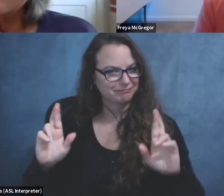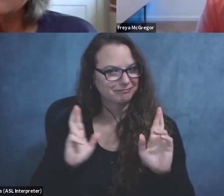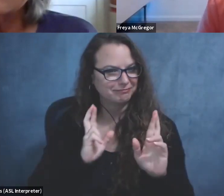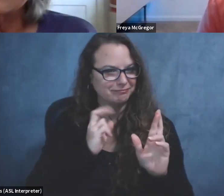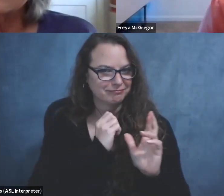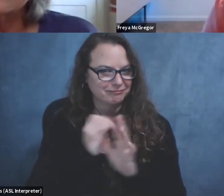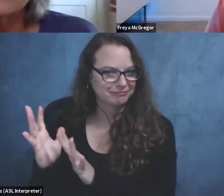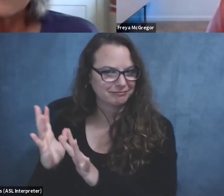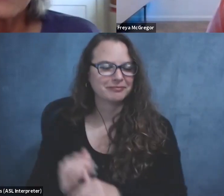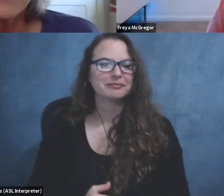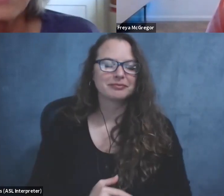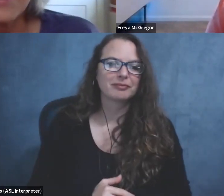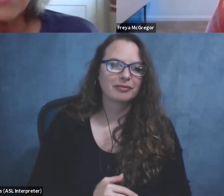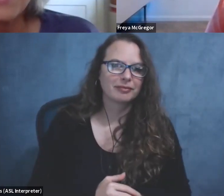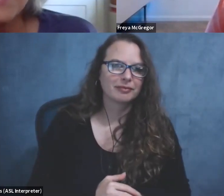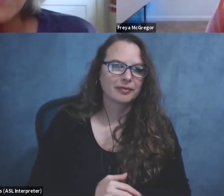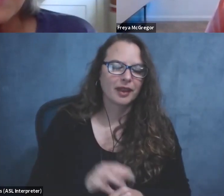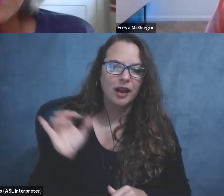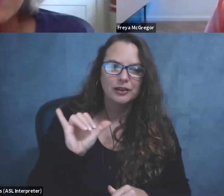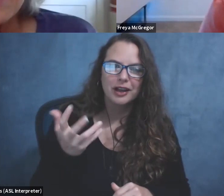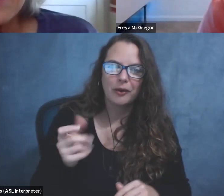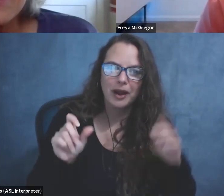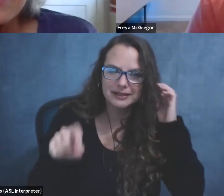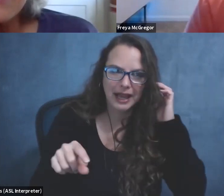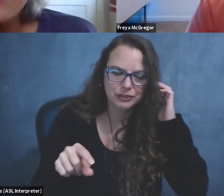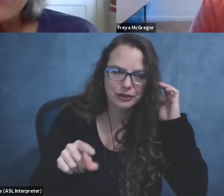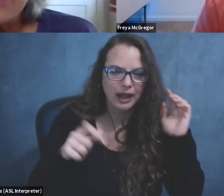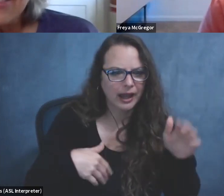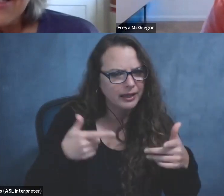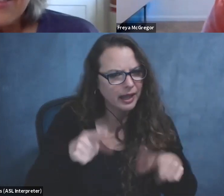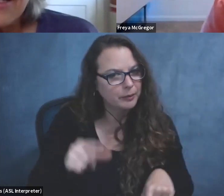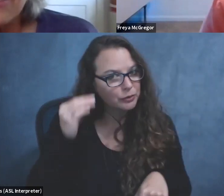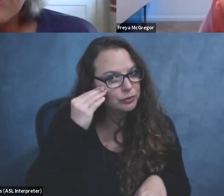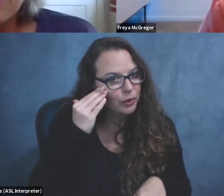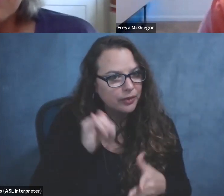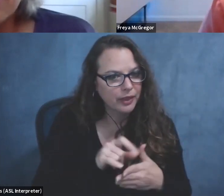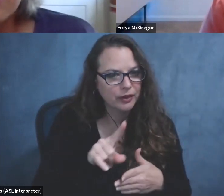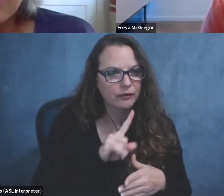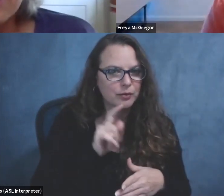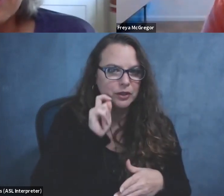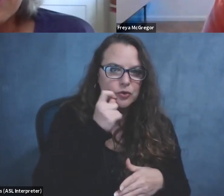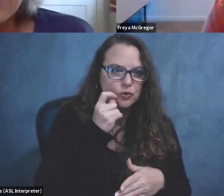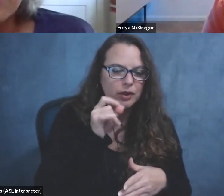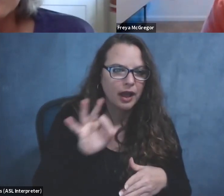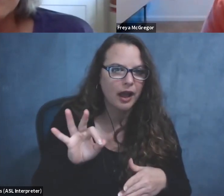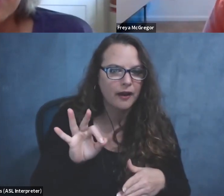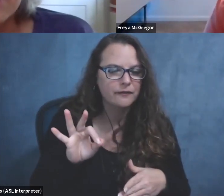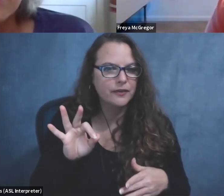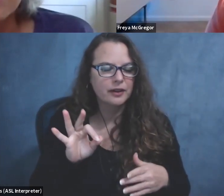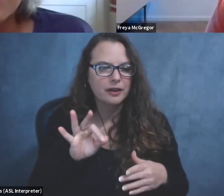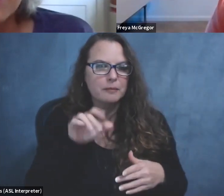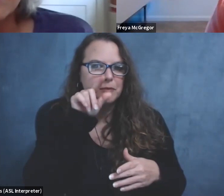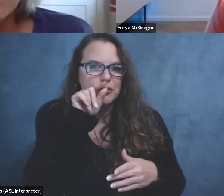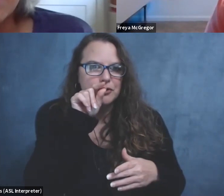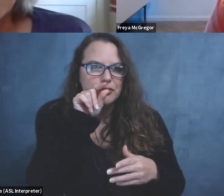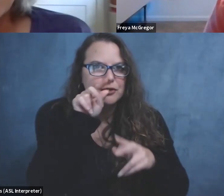I wanted to ask you too about, um, I, I happen to know that you have a really cool piece of adaptive birding equipment and I wanted to ask